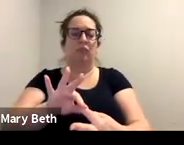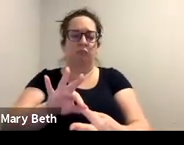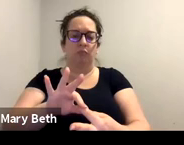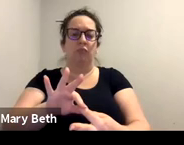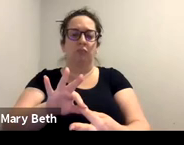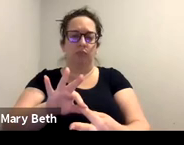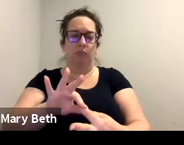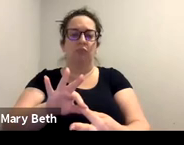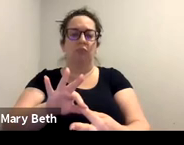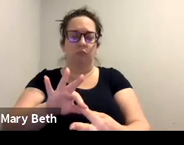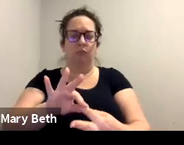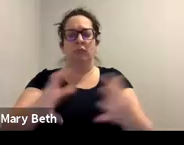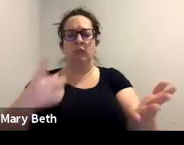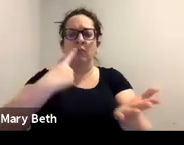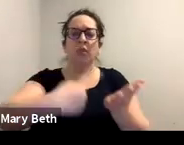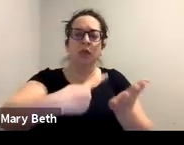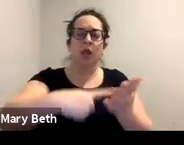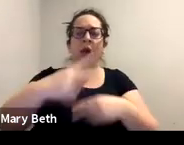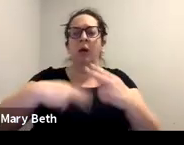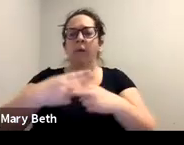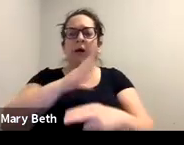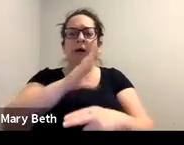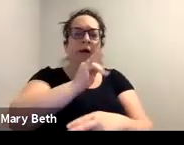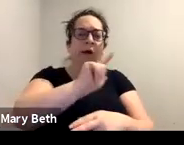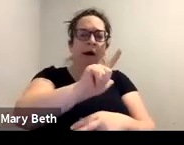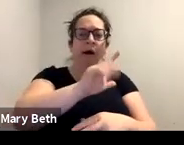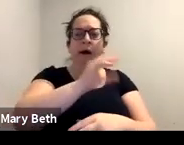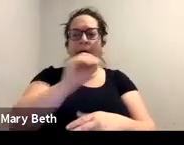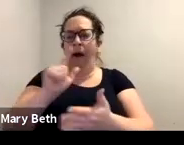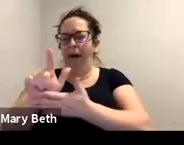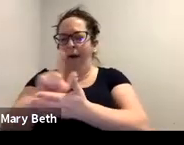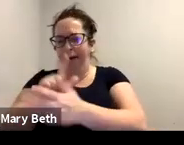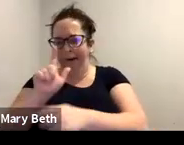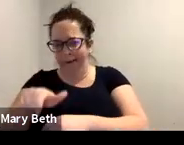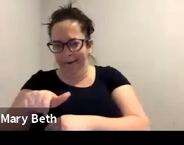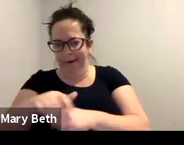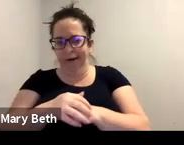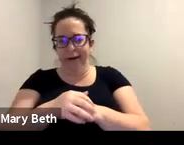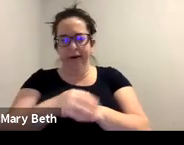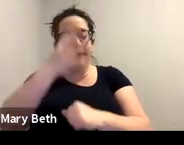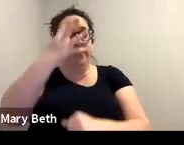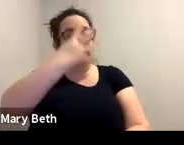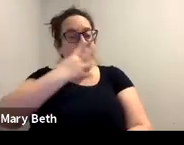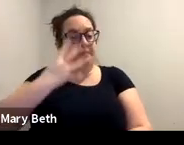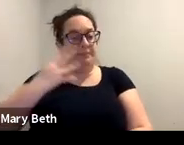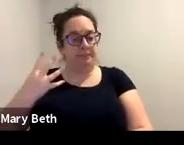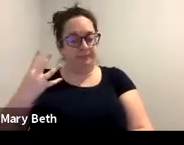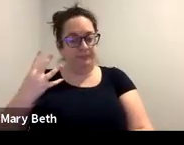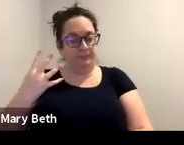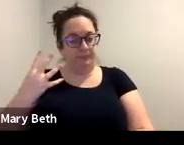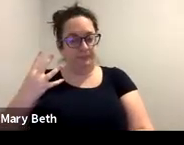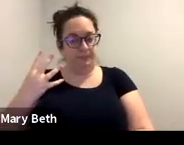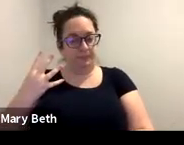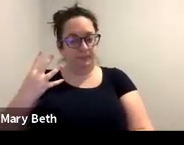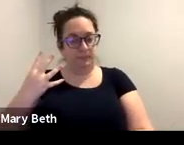uh, thinking about civil legal needs. So with immigration, um, the most, I think